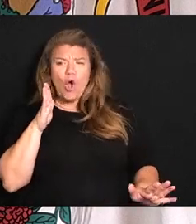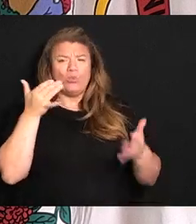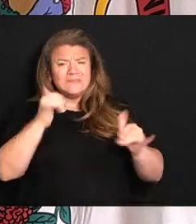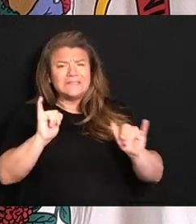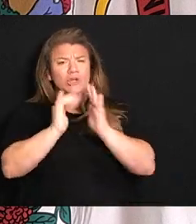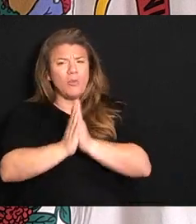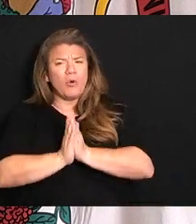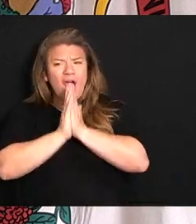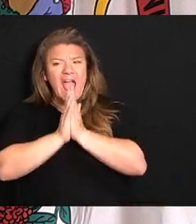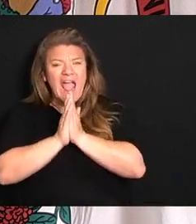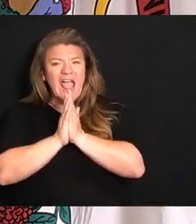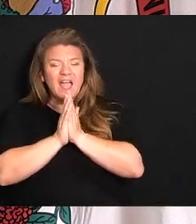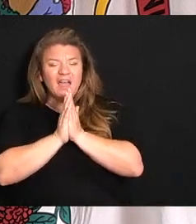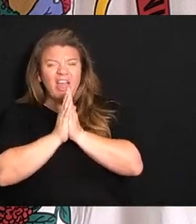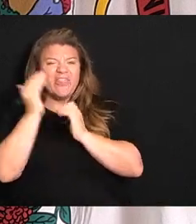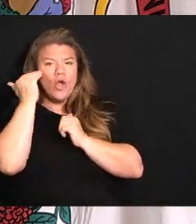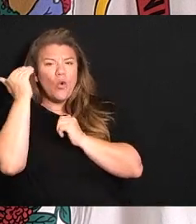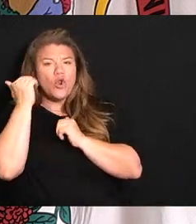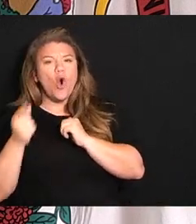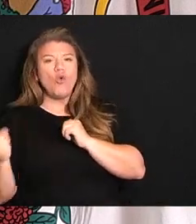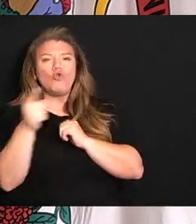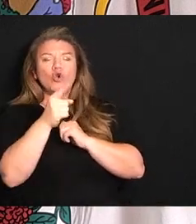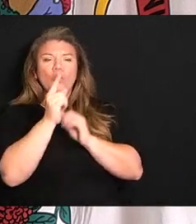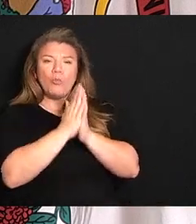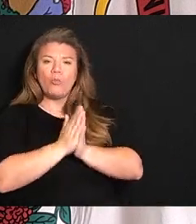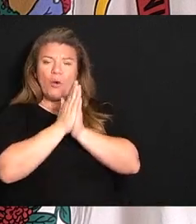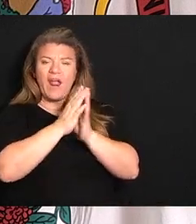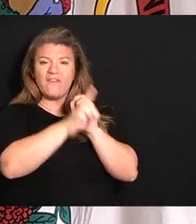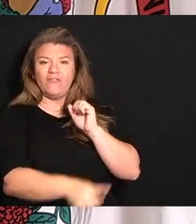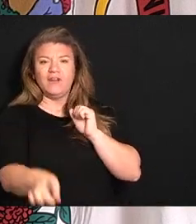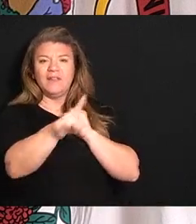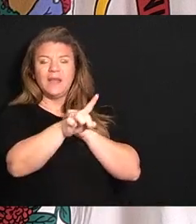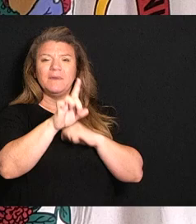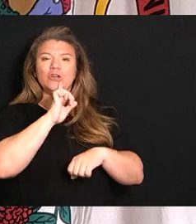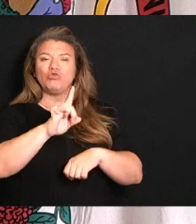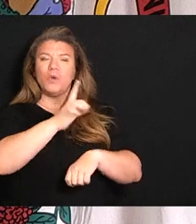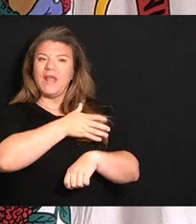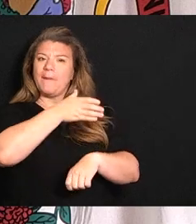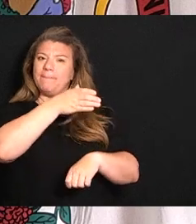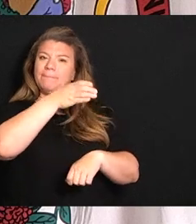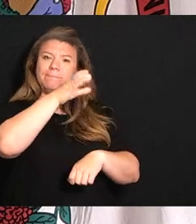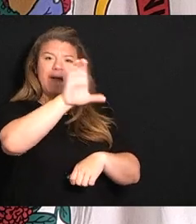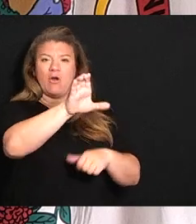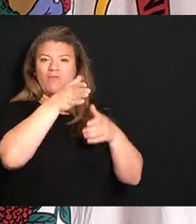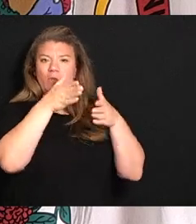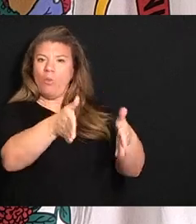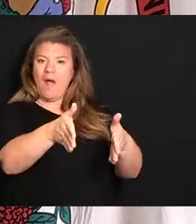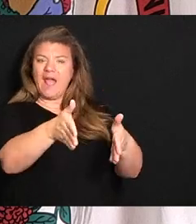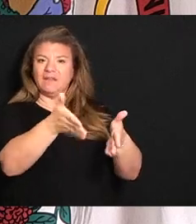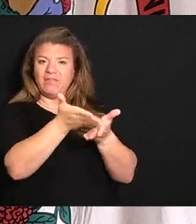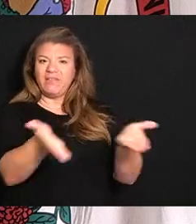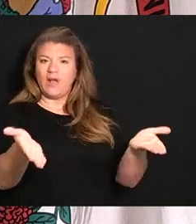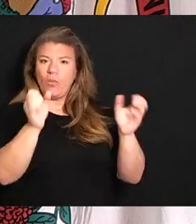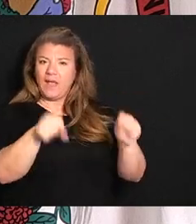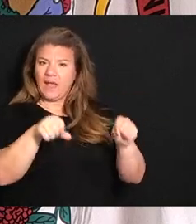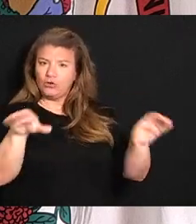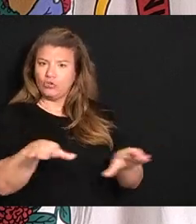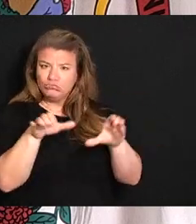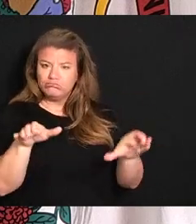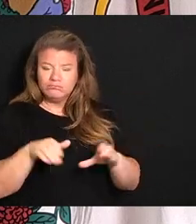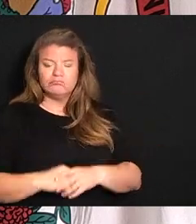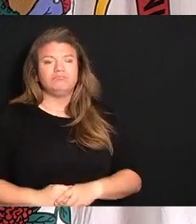way, they'll know of your prayers. And it's a very, very powerful, powerful weapon or mechanism that we have.